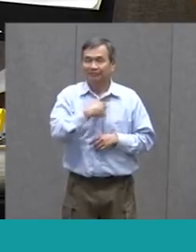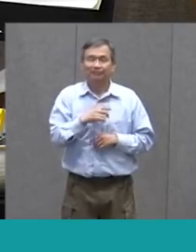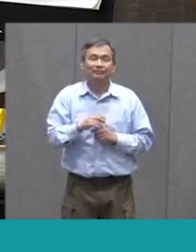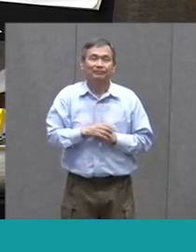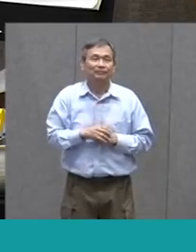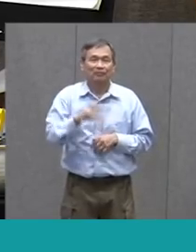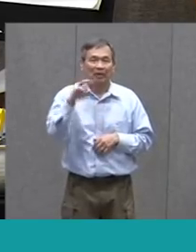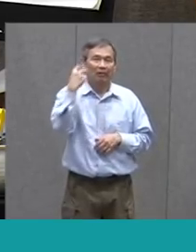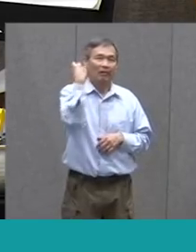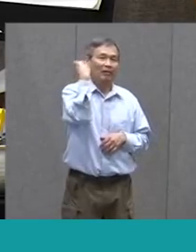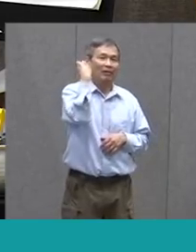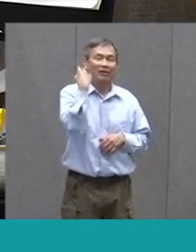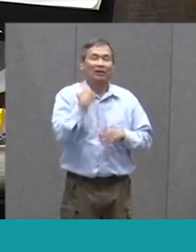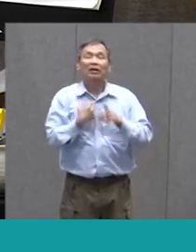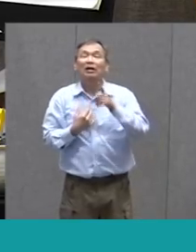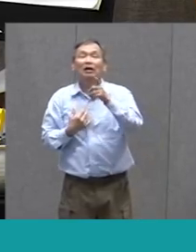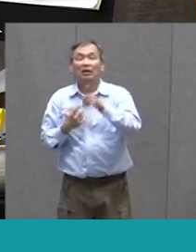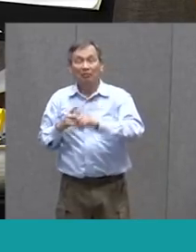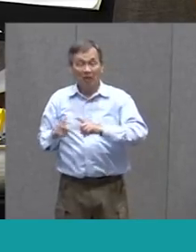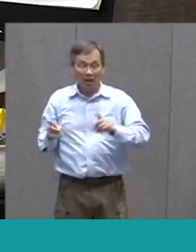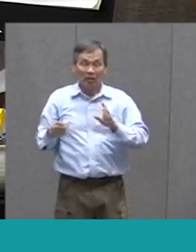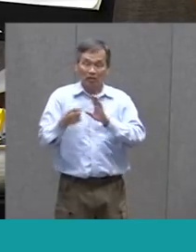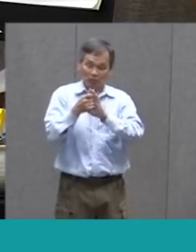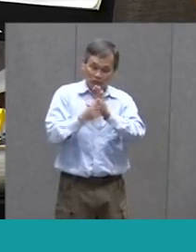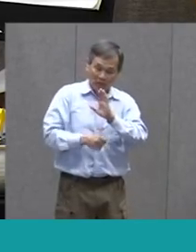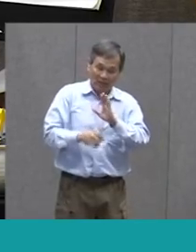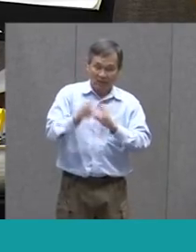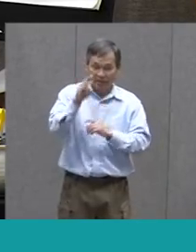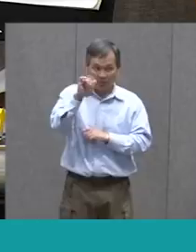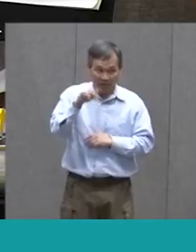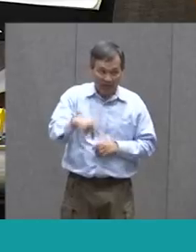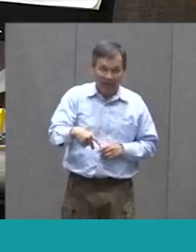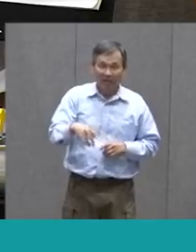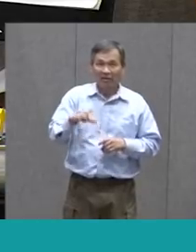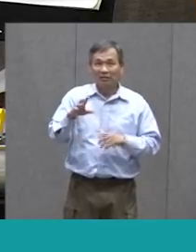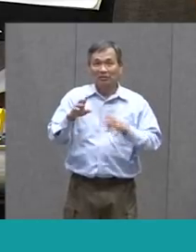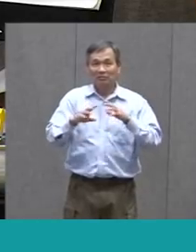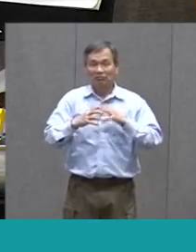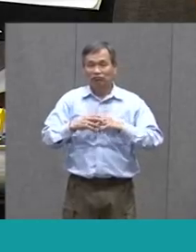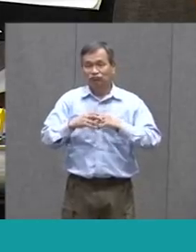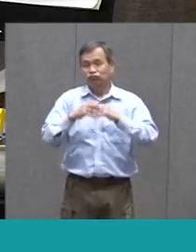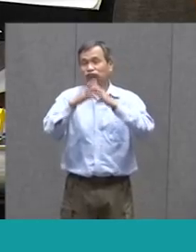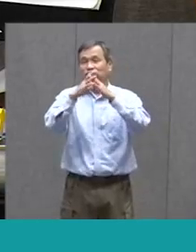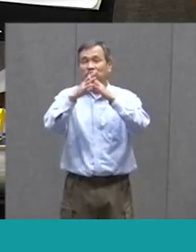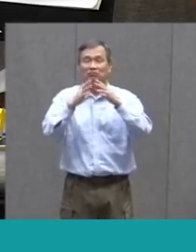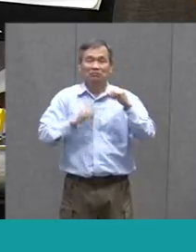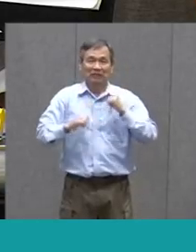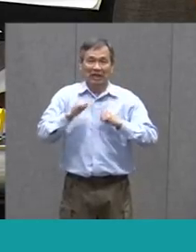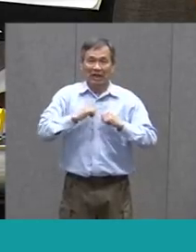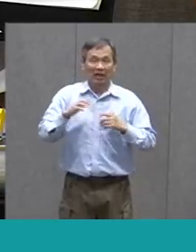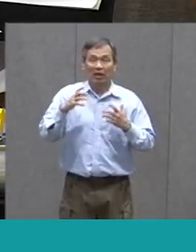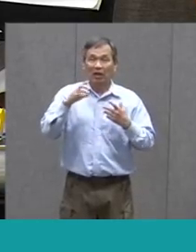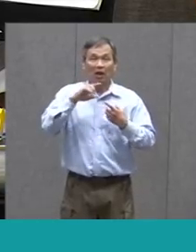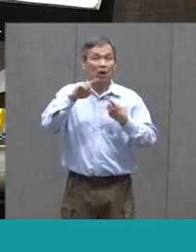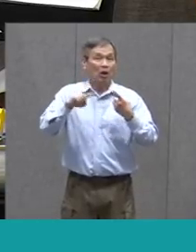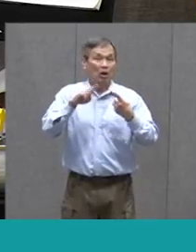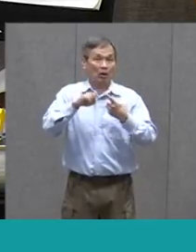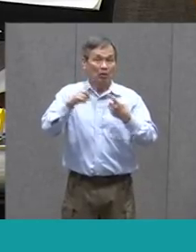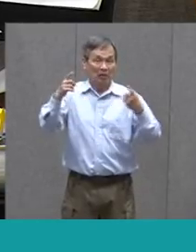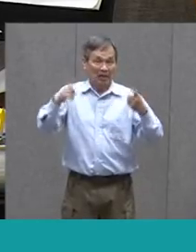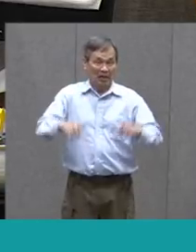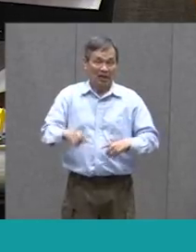As You Are Writing Your Story Map And Putting Your Play Together Now When You Write